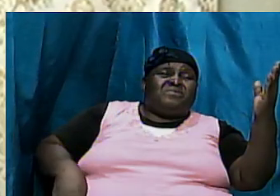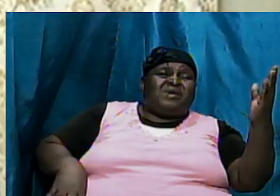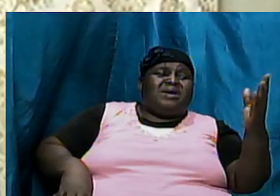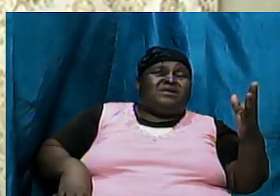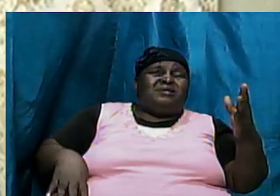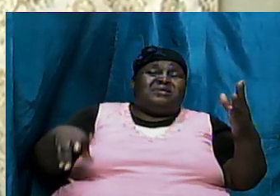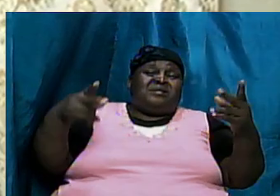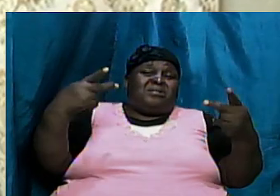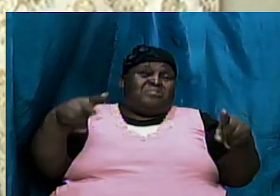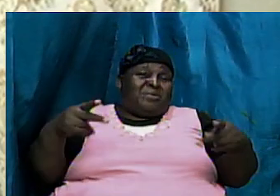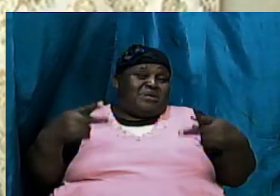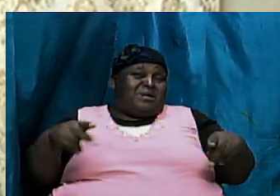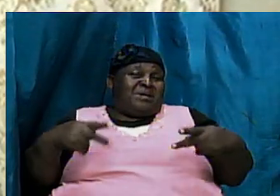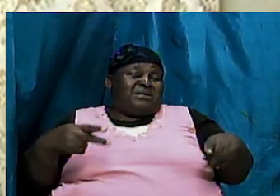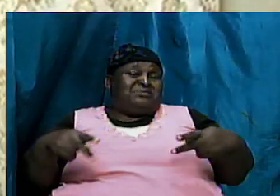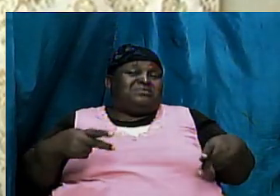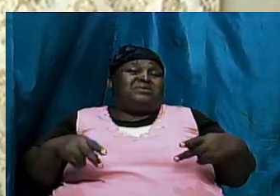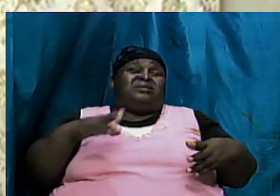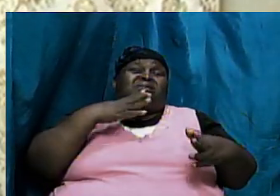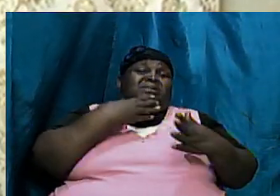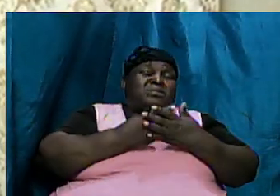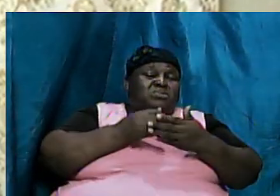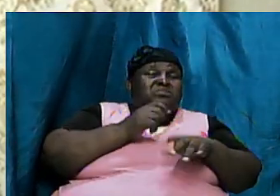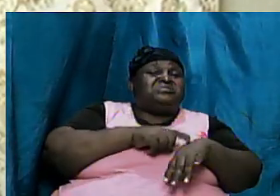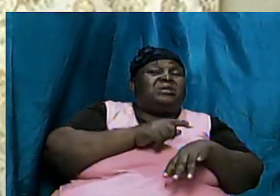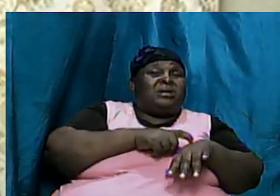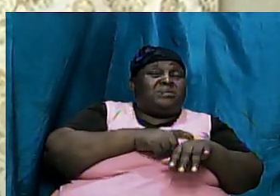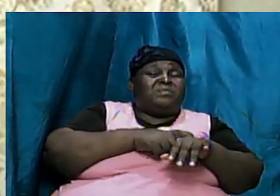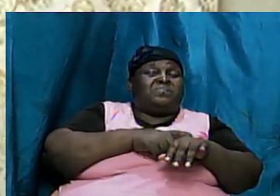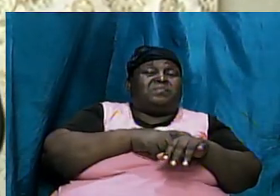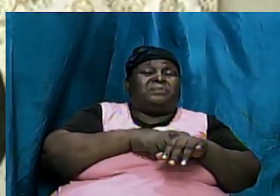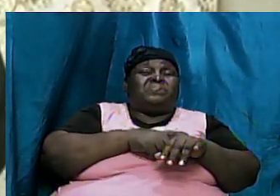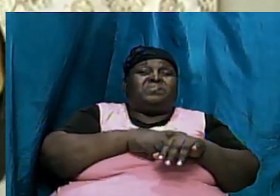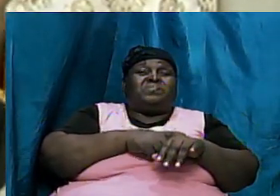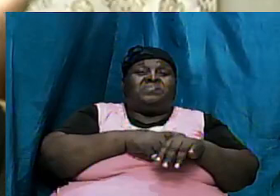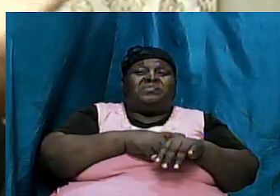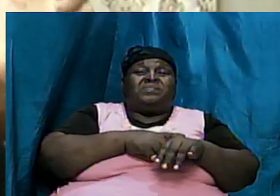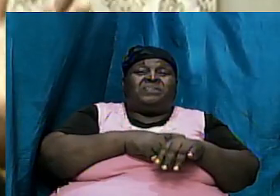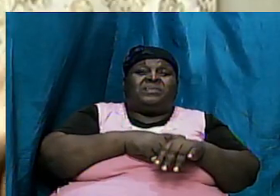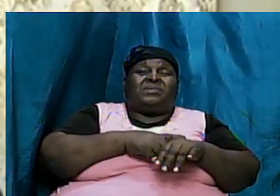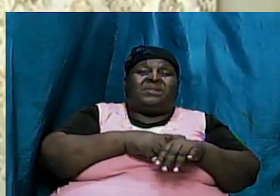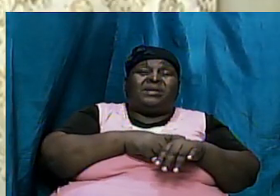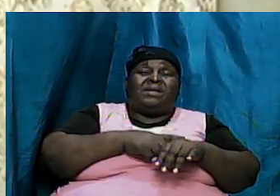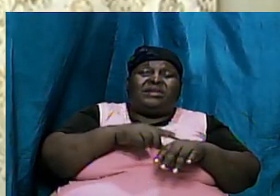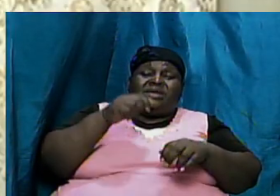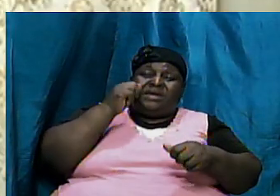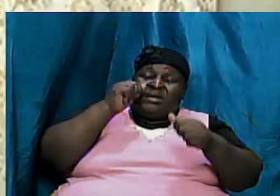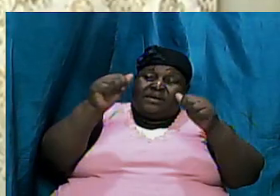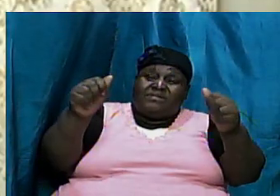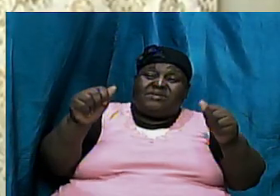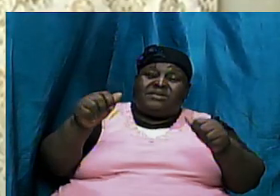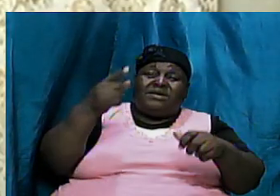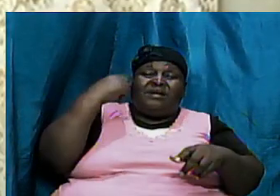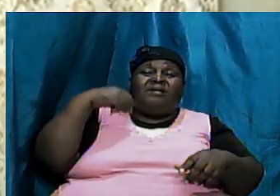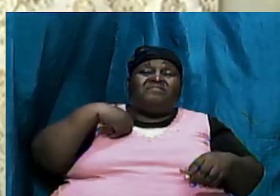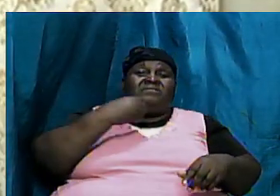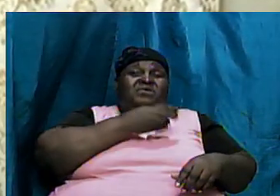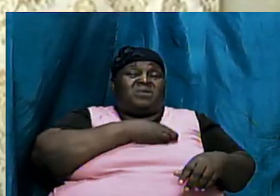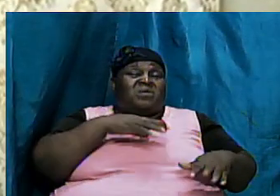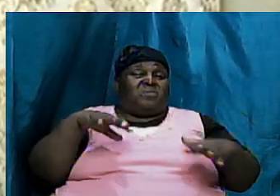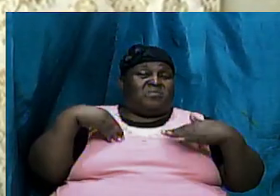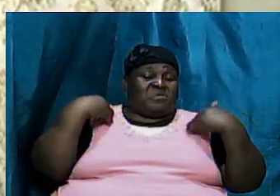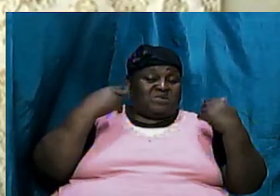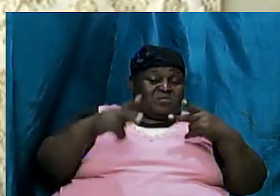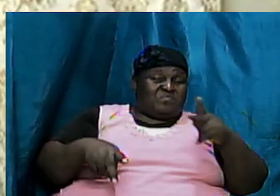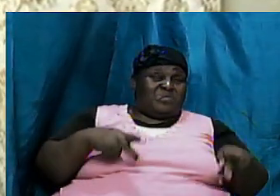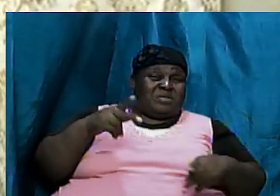party and a good time and all they say being advertised for our young people is Smyrna of ice